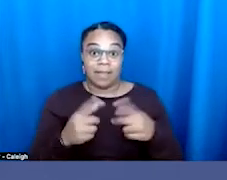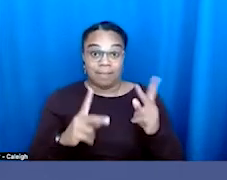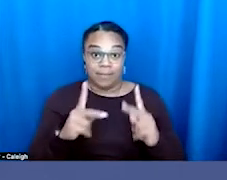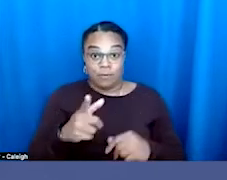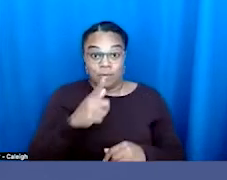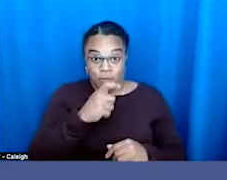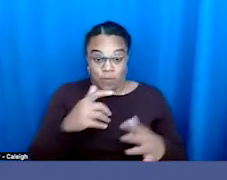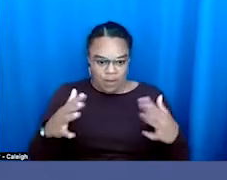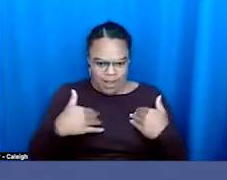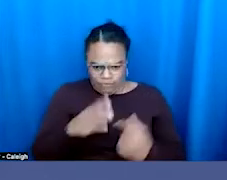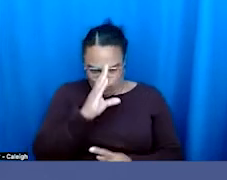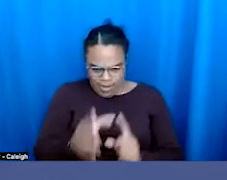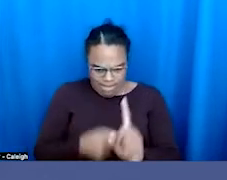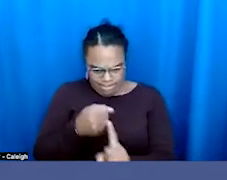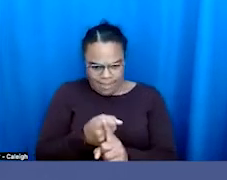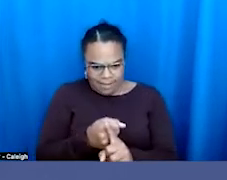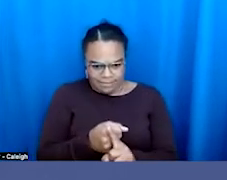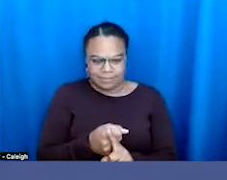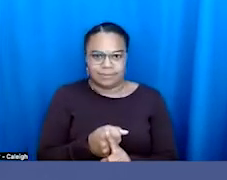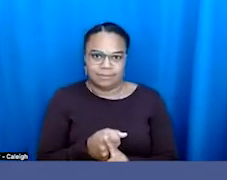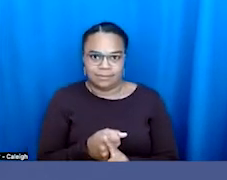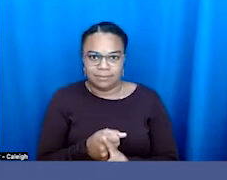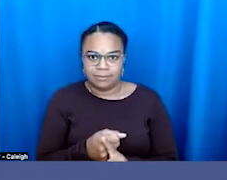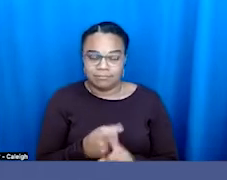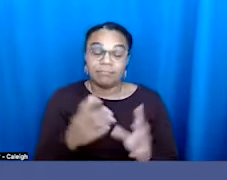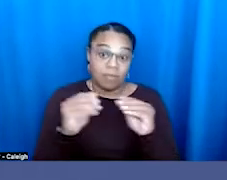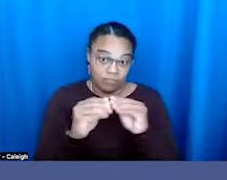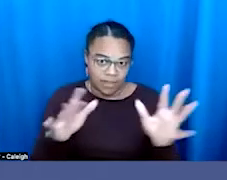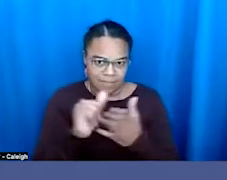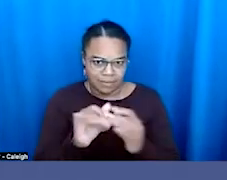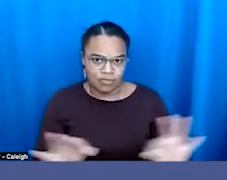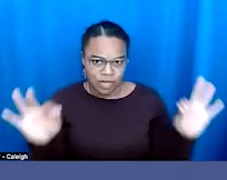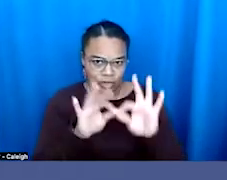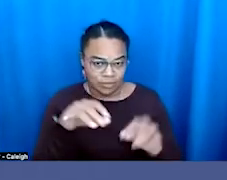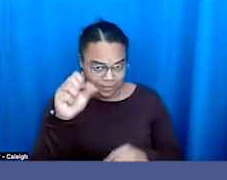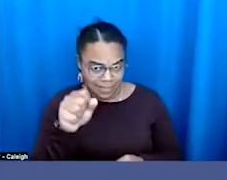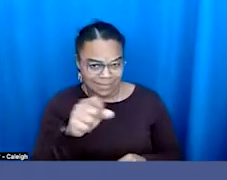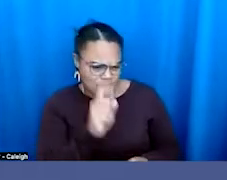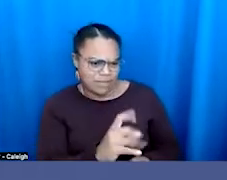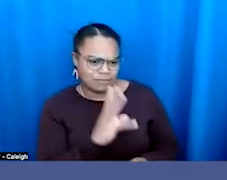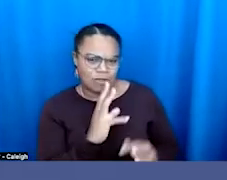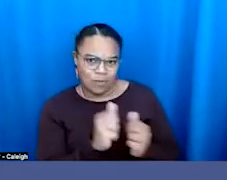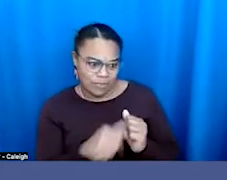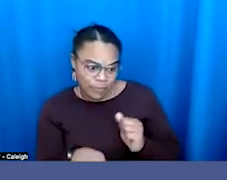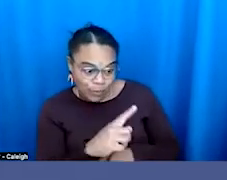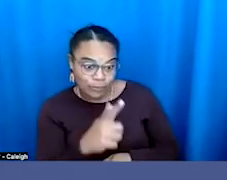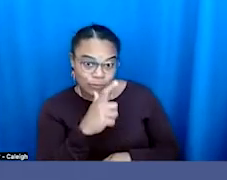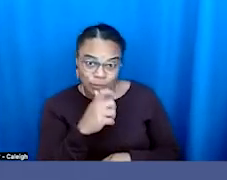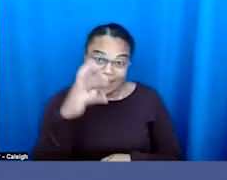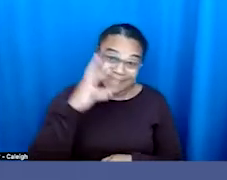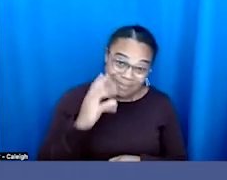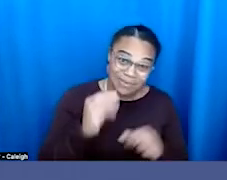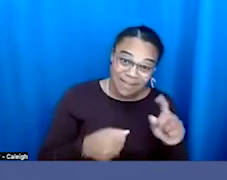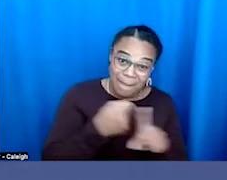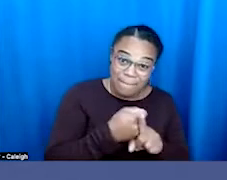which is critical, you have to talk to the people who are directly impacted about what rights they